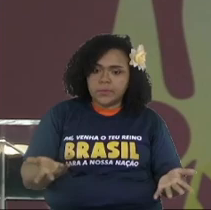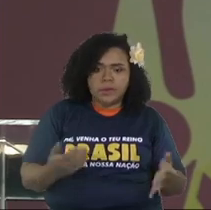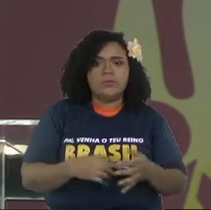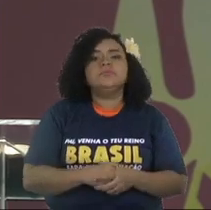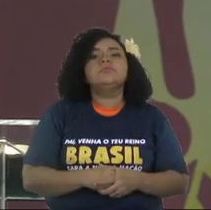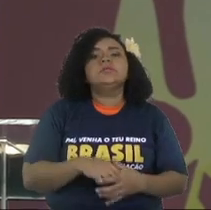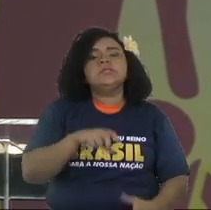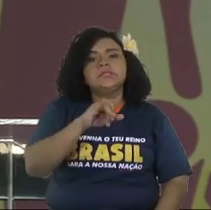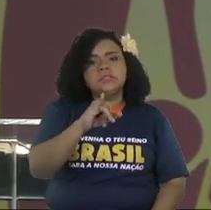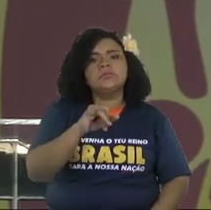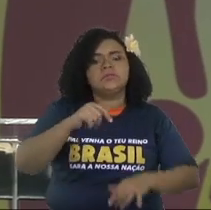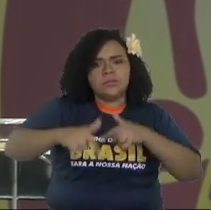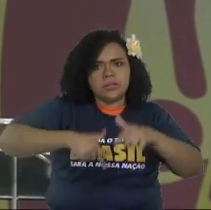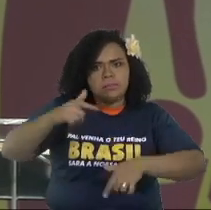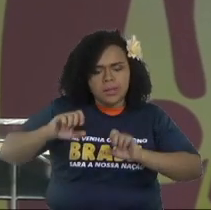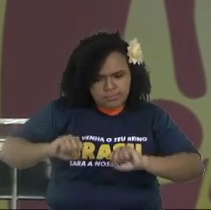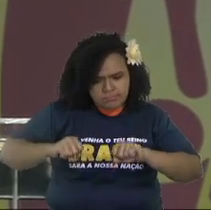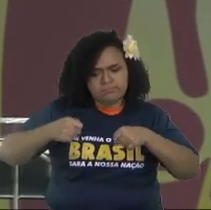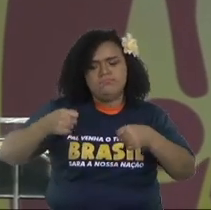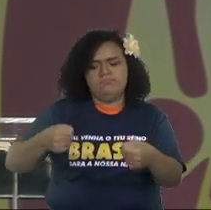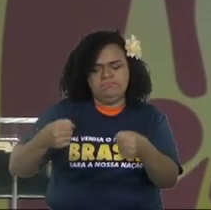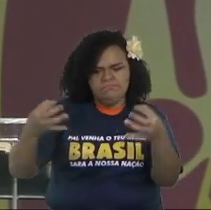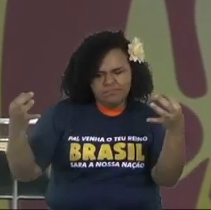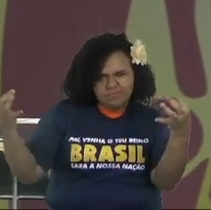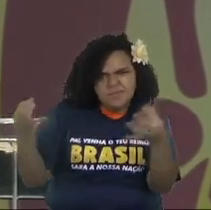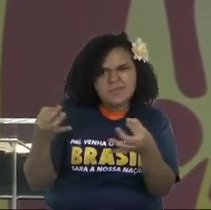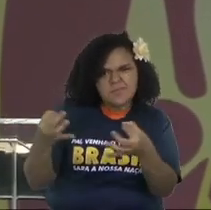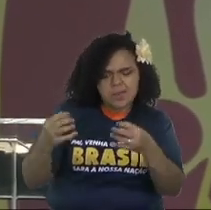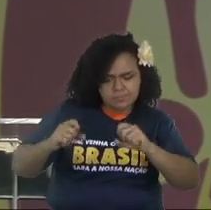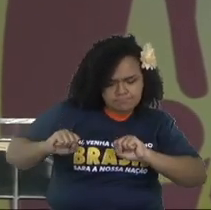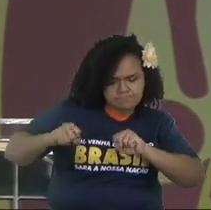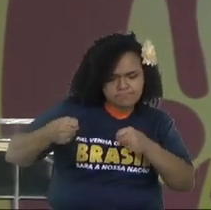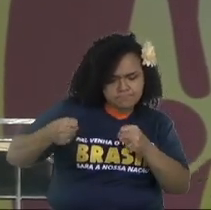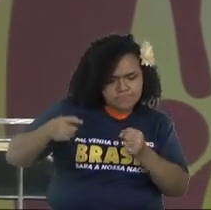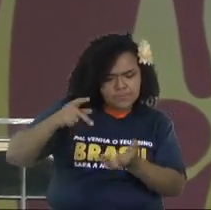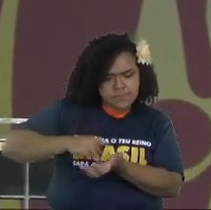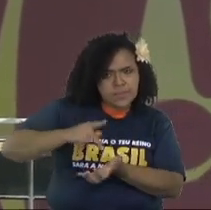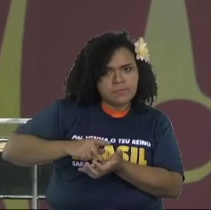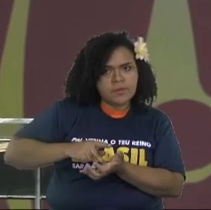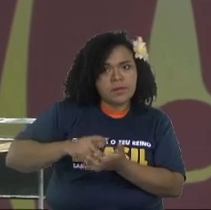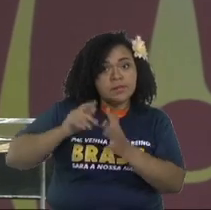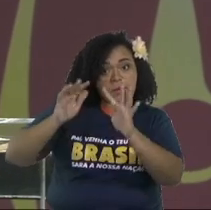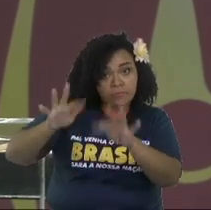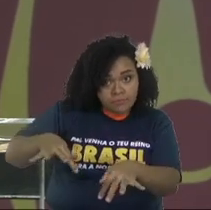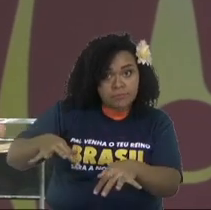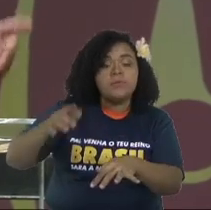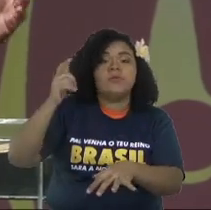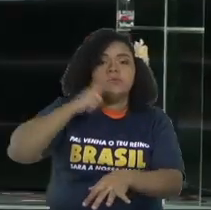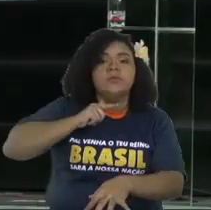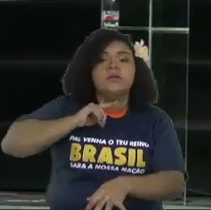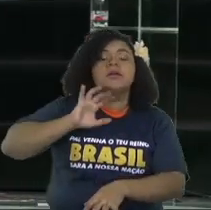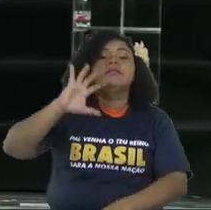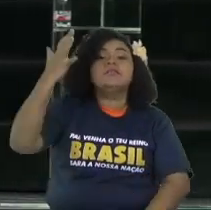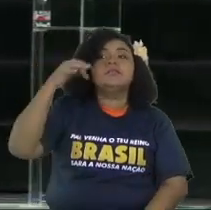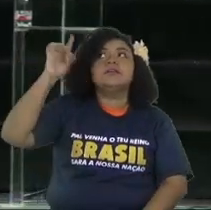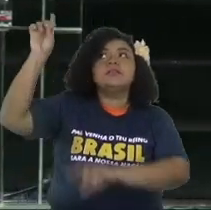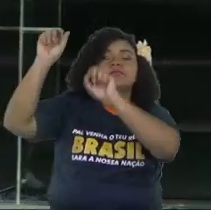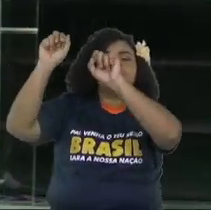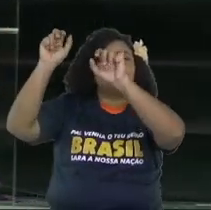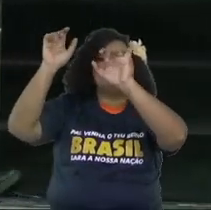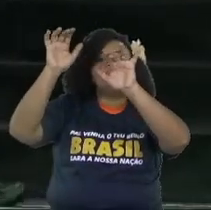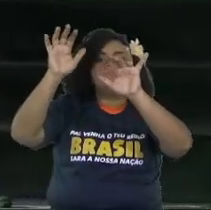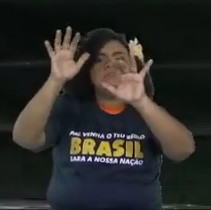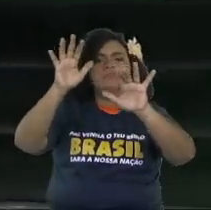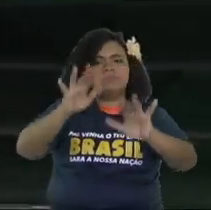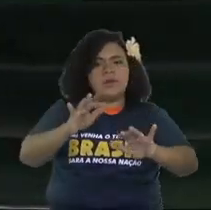it's what brings prosperity work a lot and work well and work persistently and God